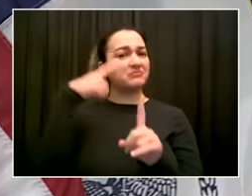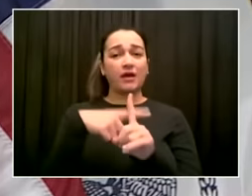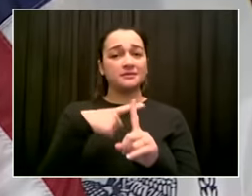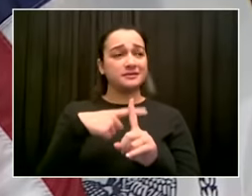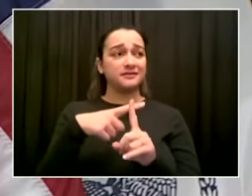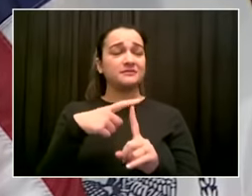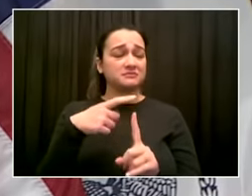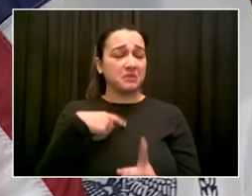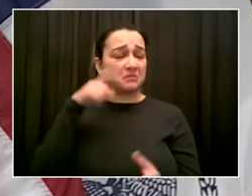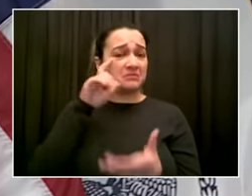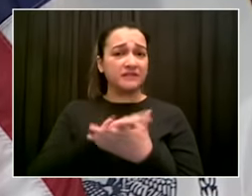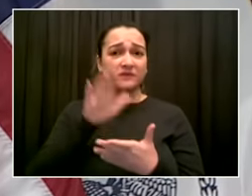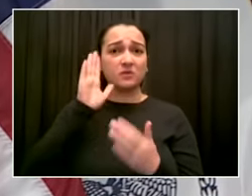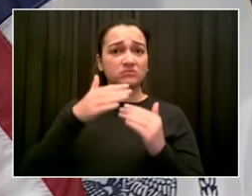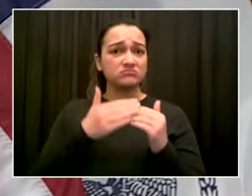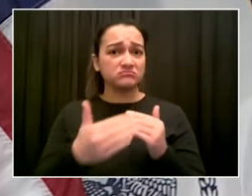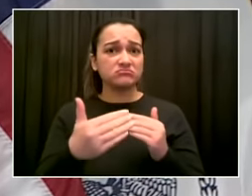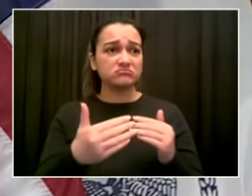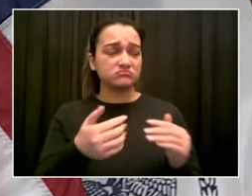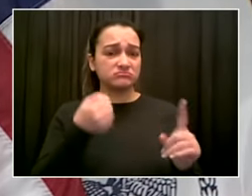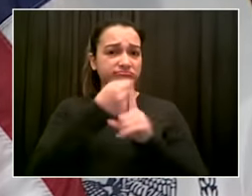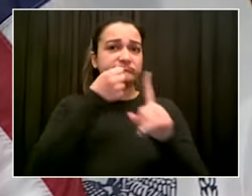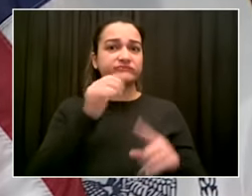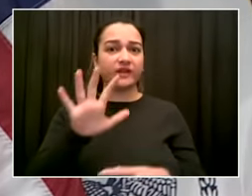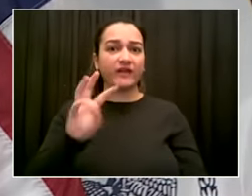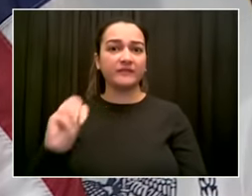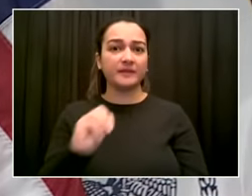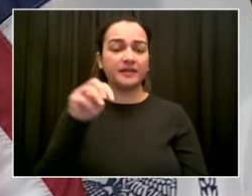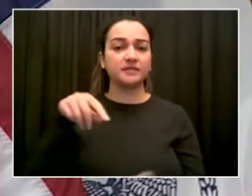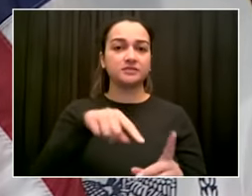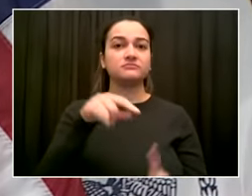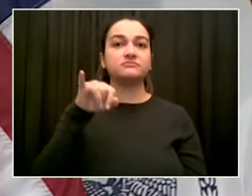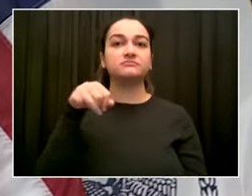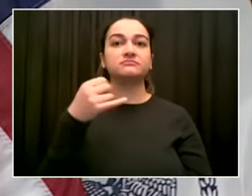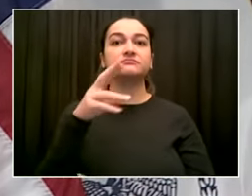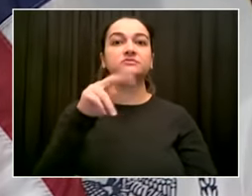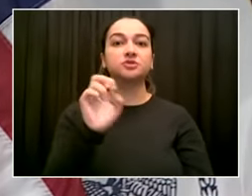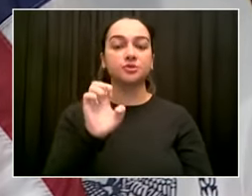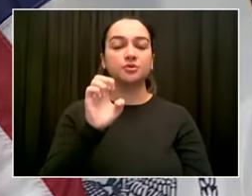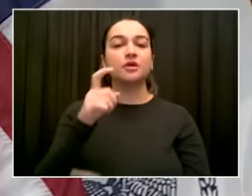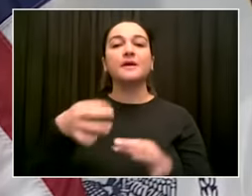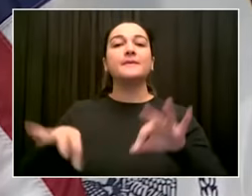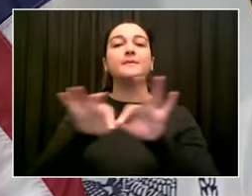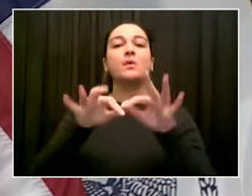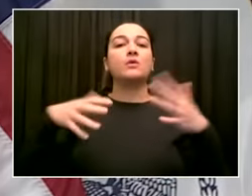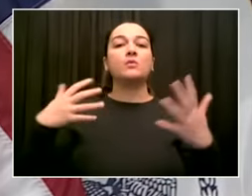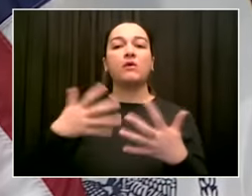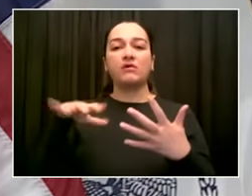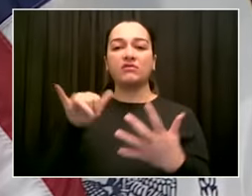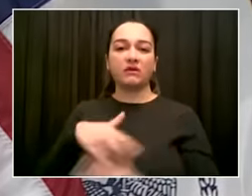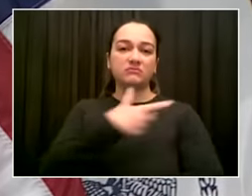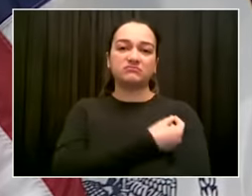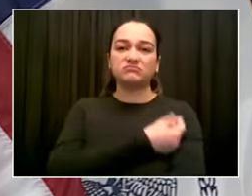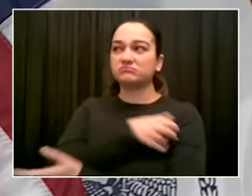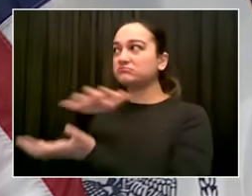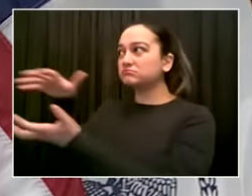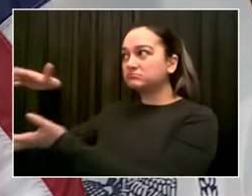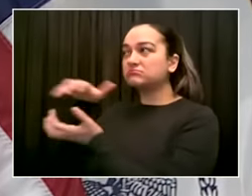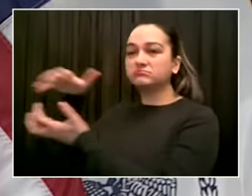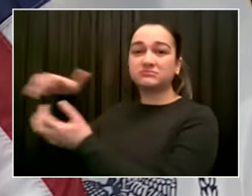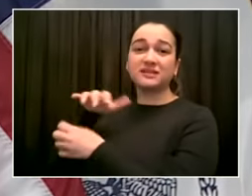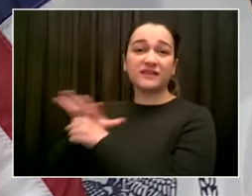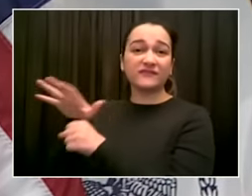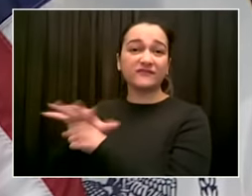capacity. I mean, that's the bottom line. If if there's more and more vaccine here, we will keep building out